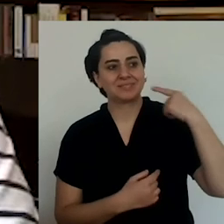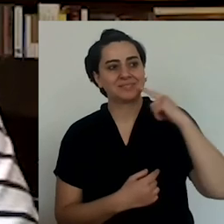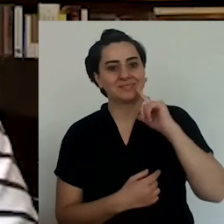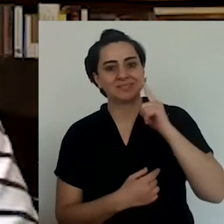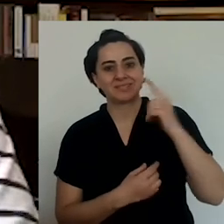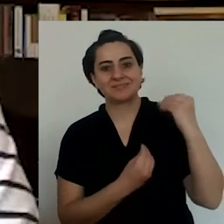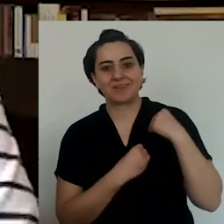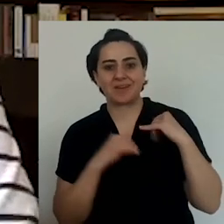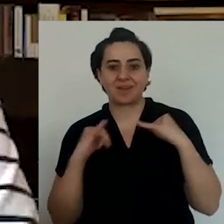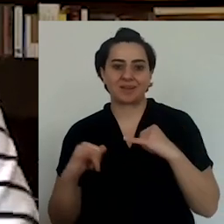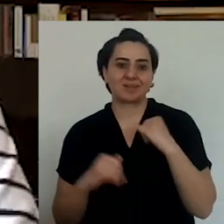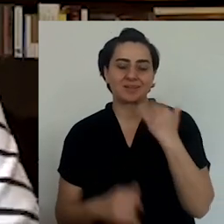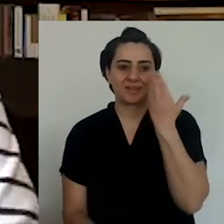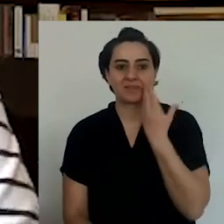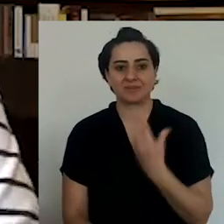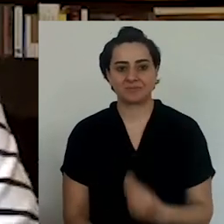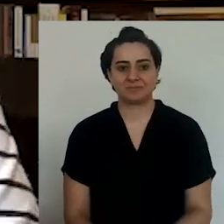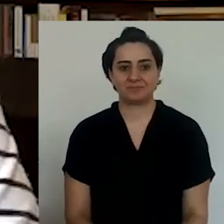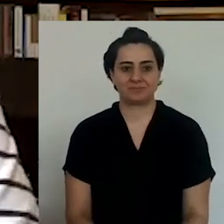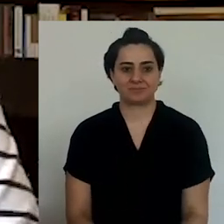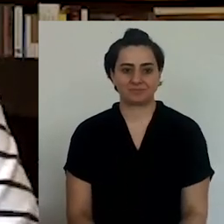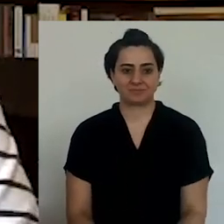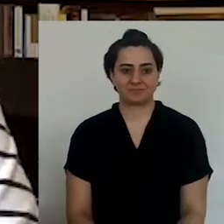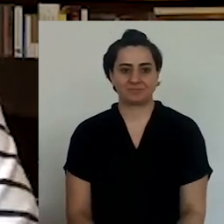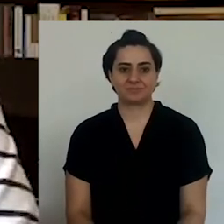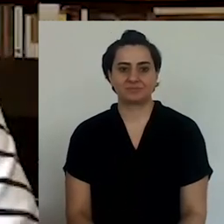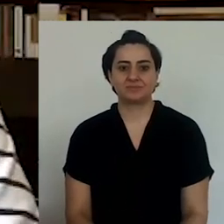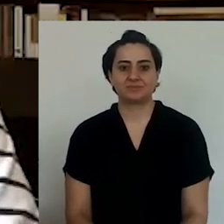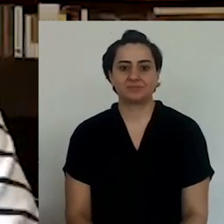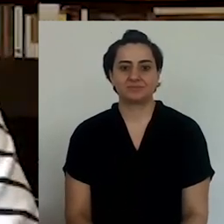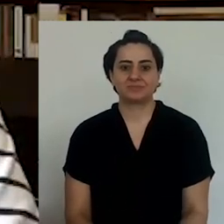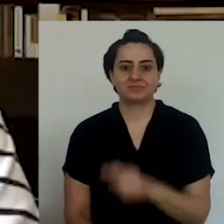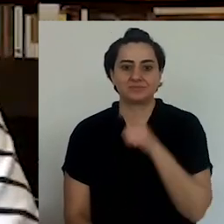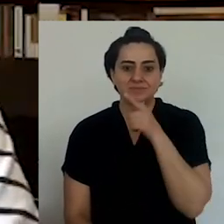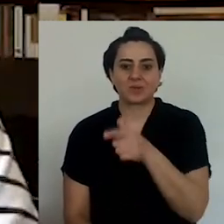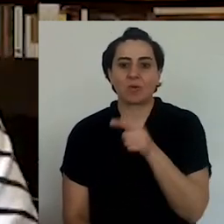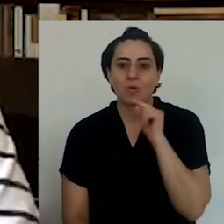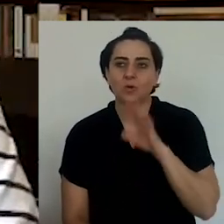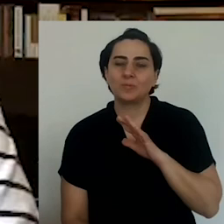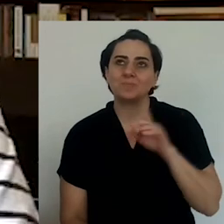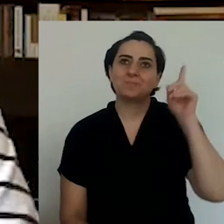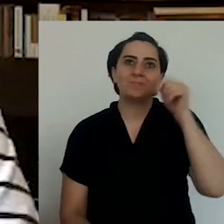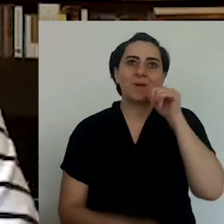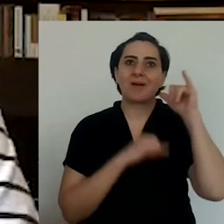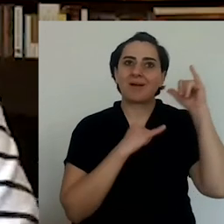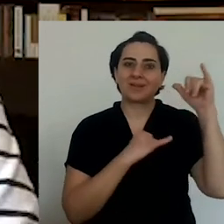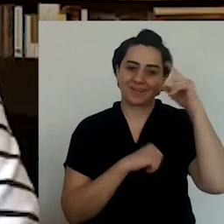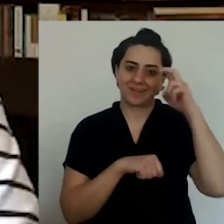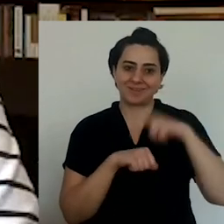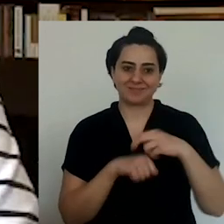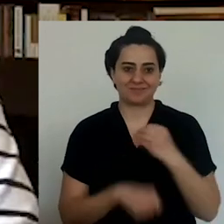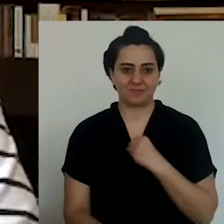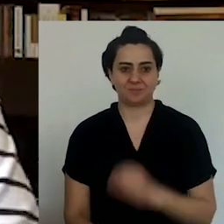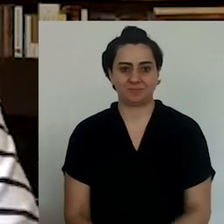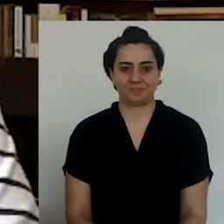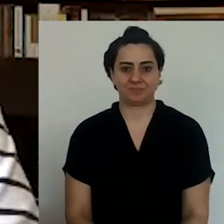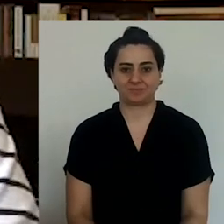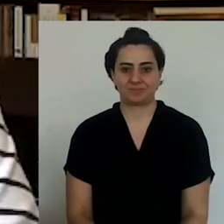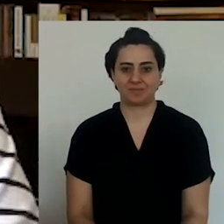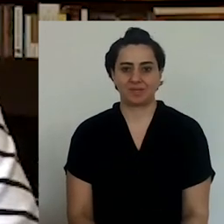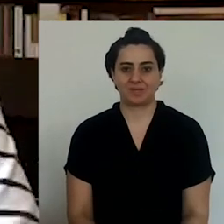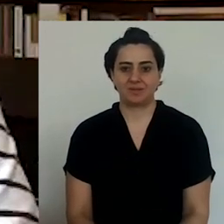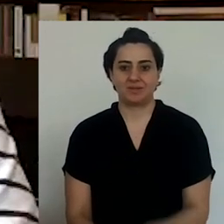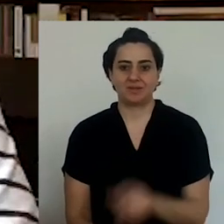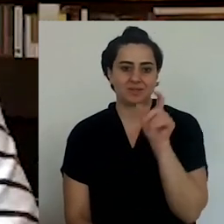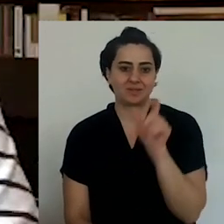calling my son as my father would call after me. And it's like remembering him each time